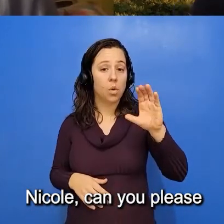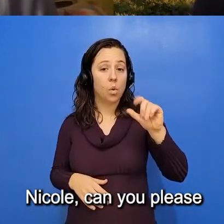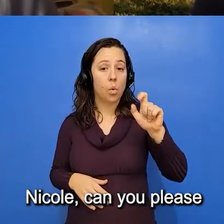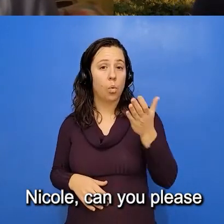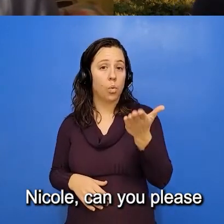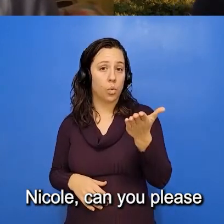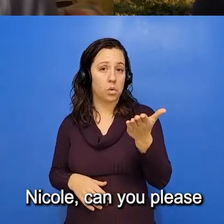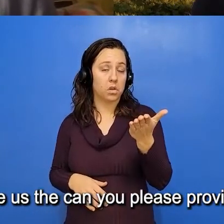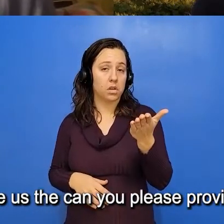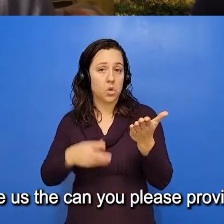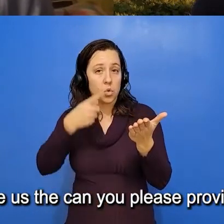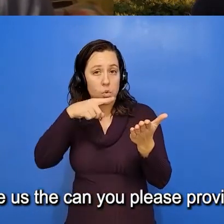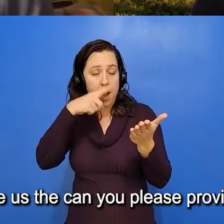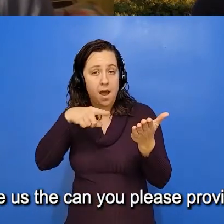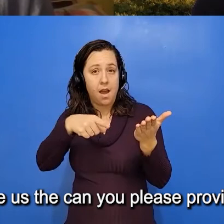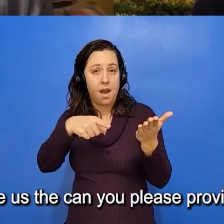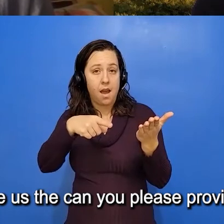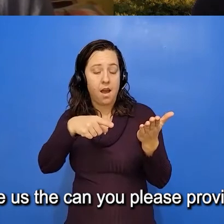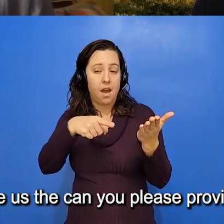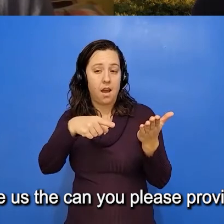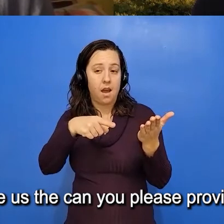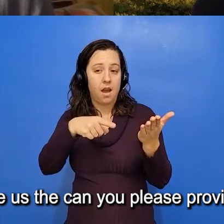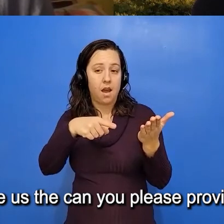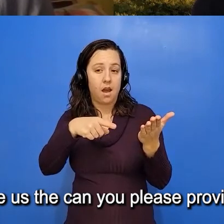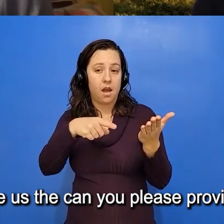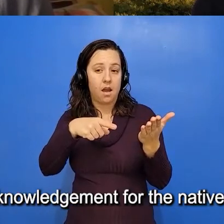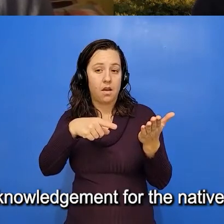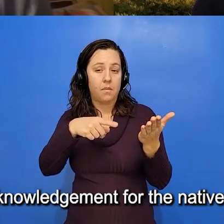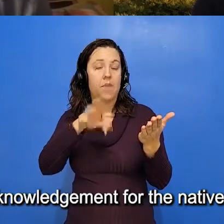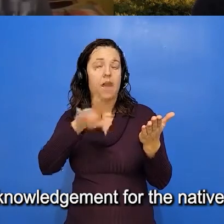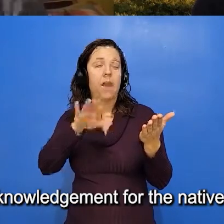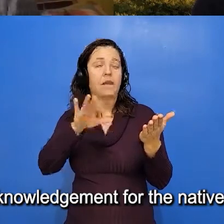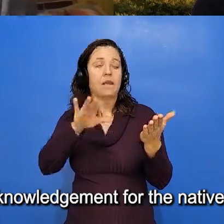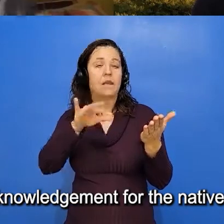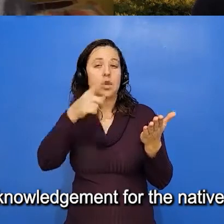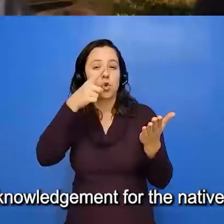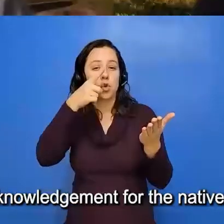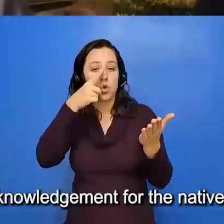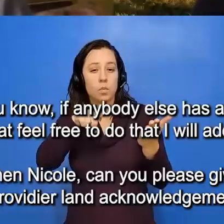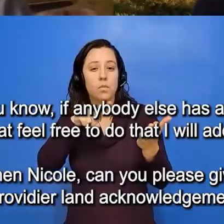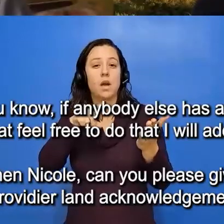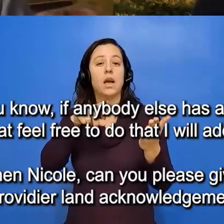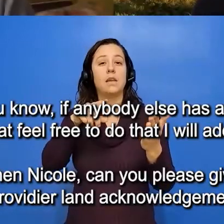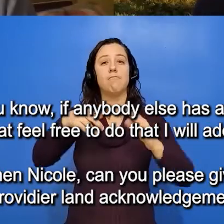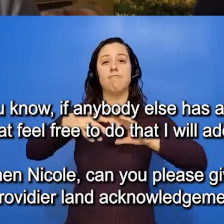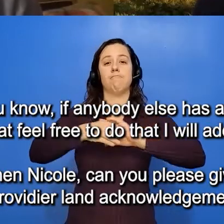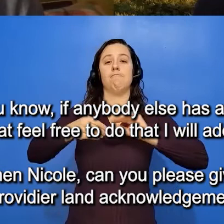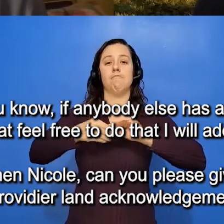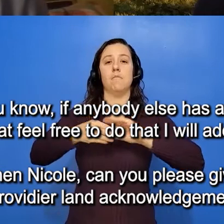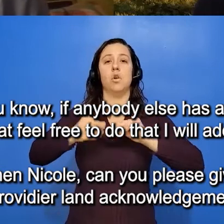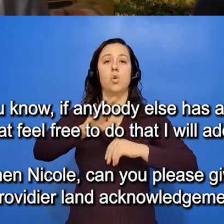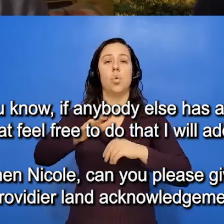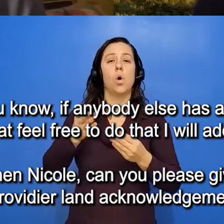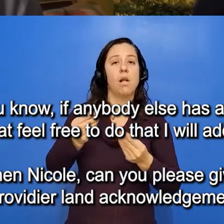please provide your land acknowledgement for the Native territory